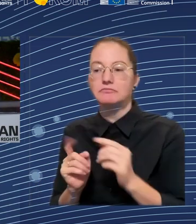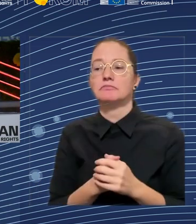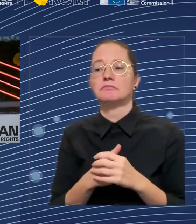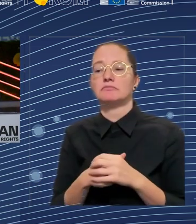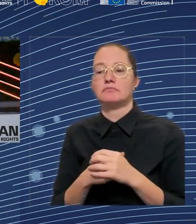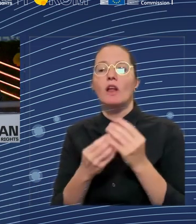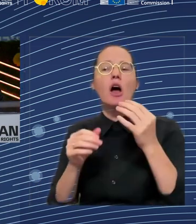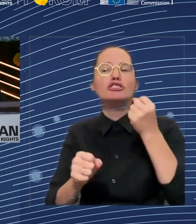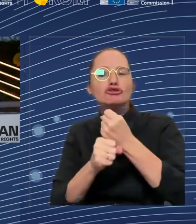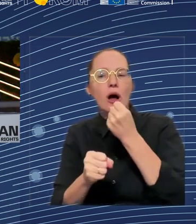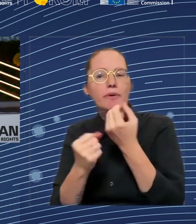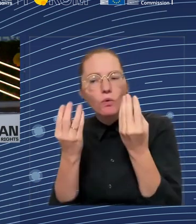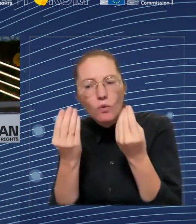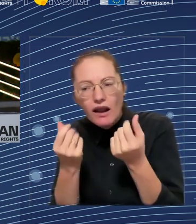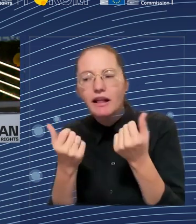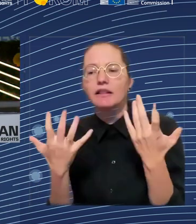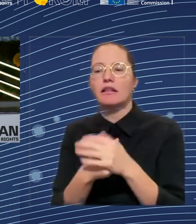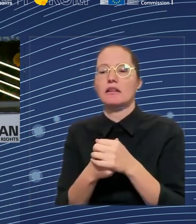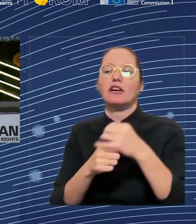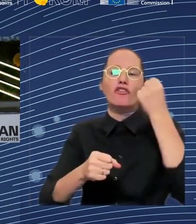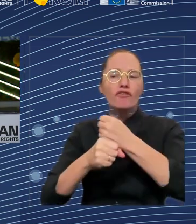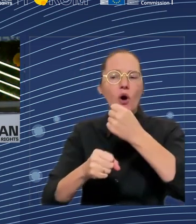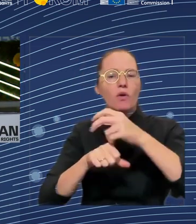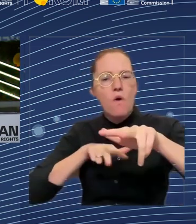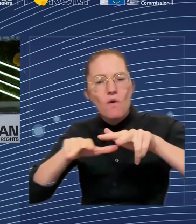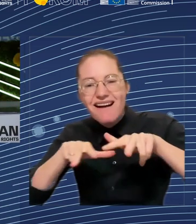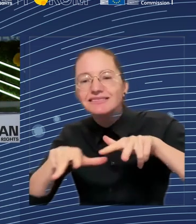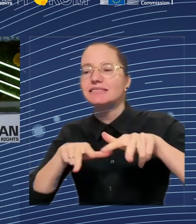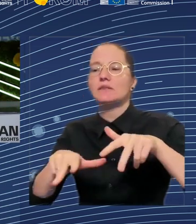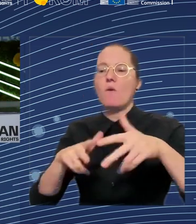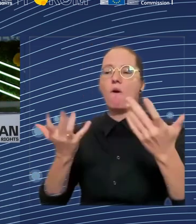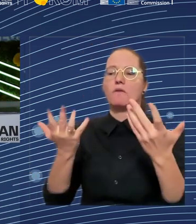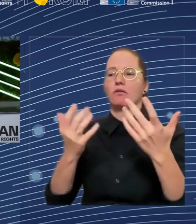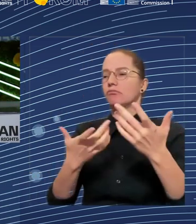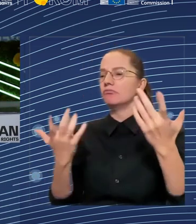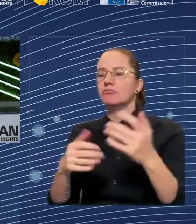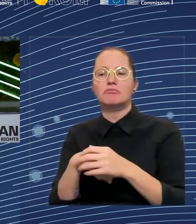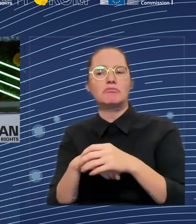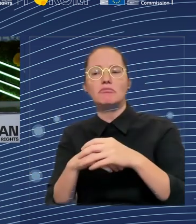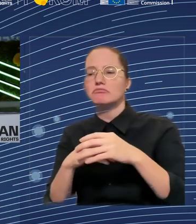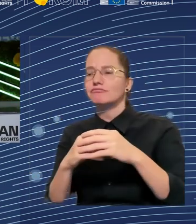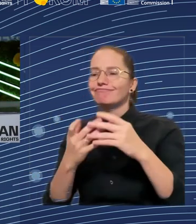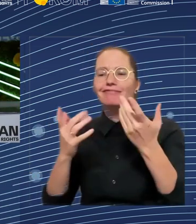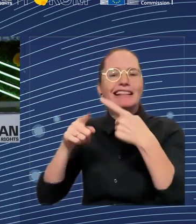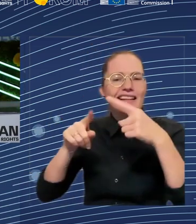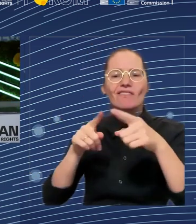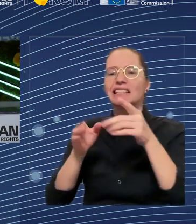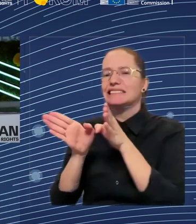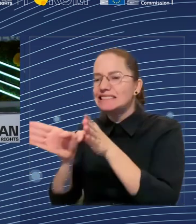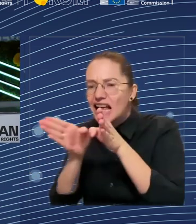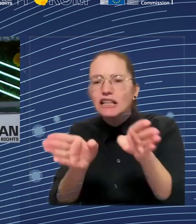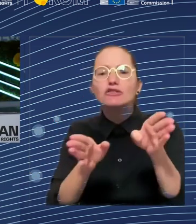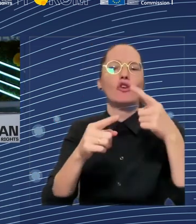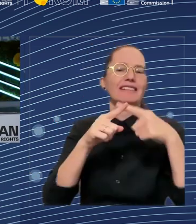see one where the red is a bit missing. That's the ICT. They don't seem to have that problem. I would also like to say that often when